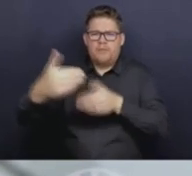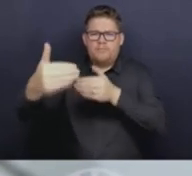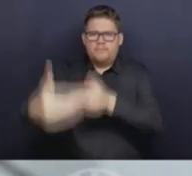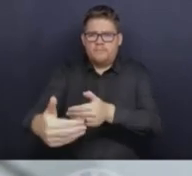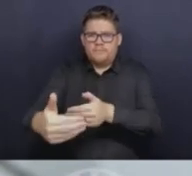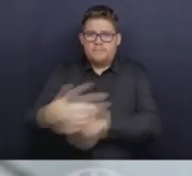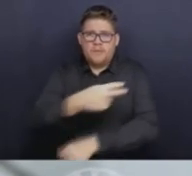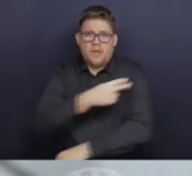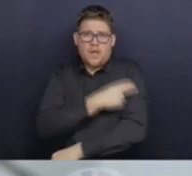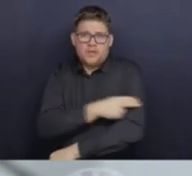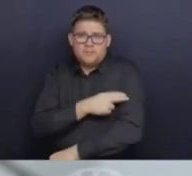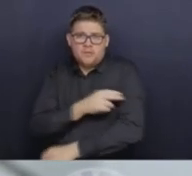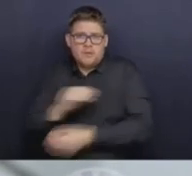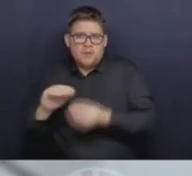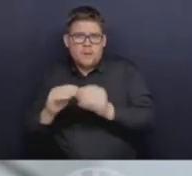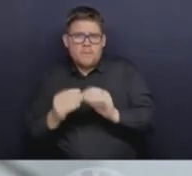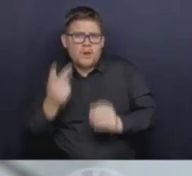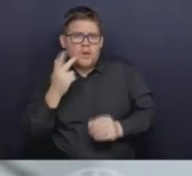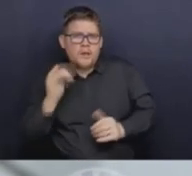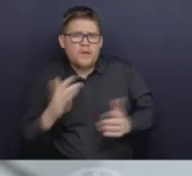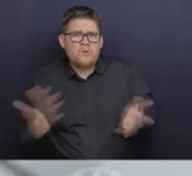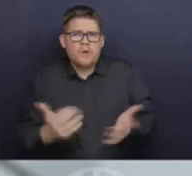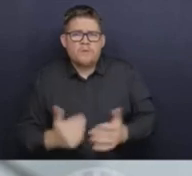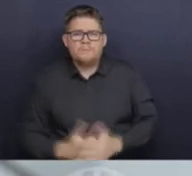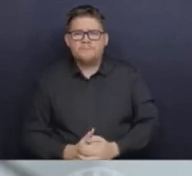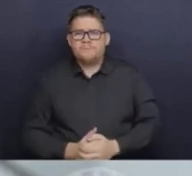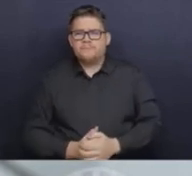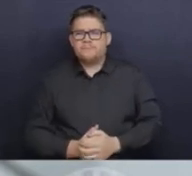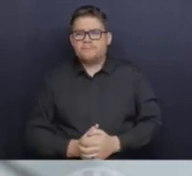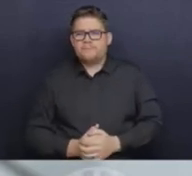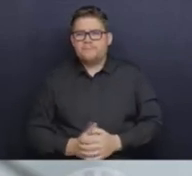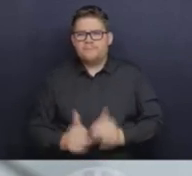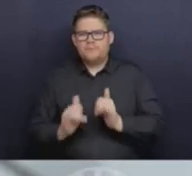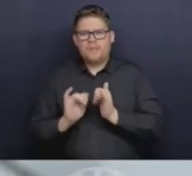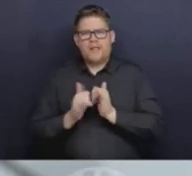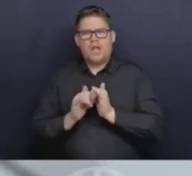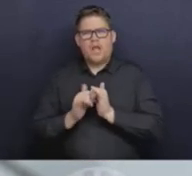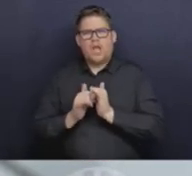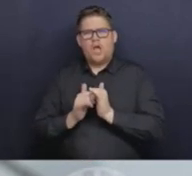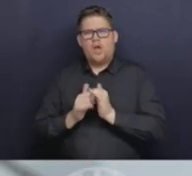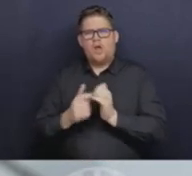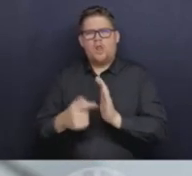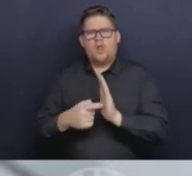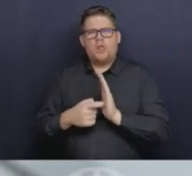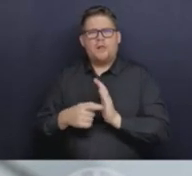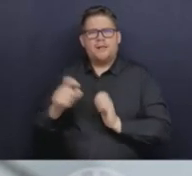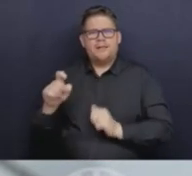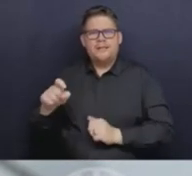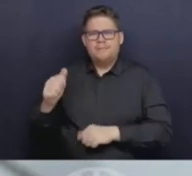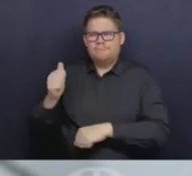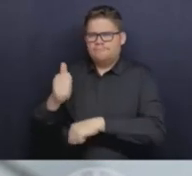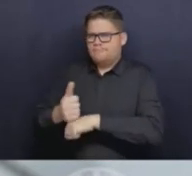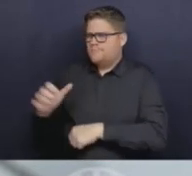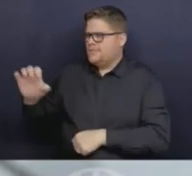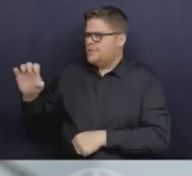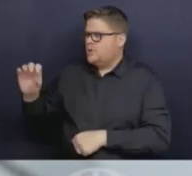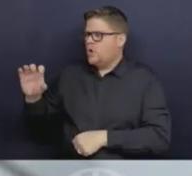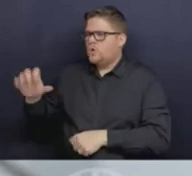busy and how long will we need the EOC, you know, staying active?